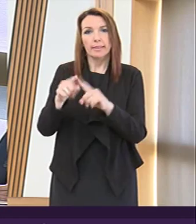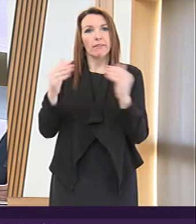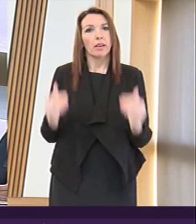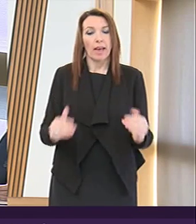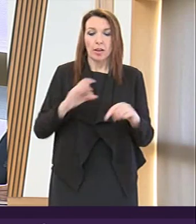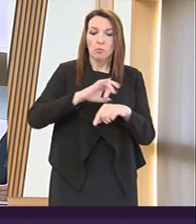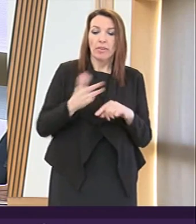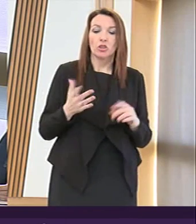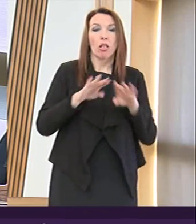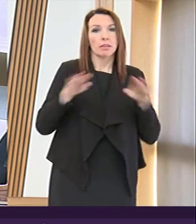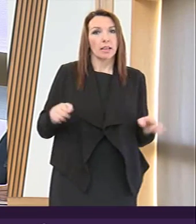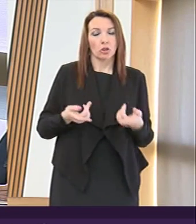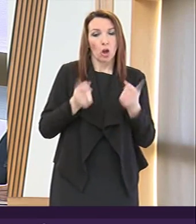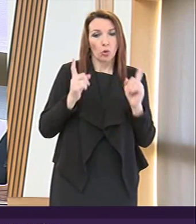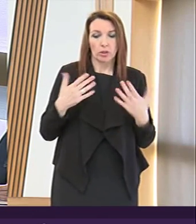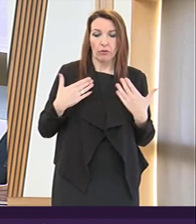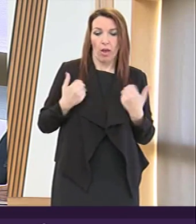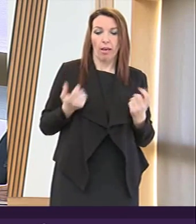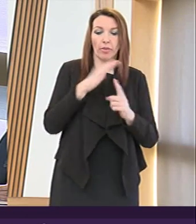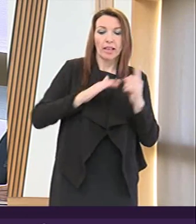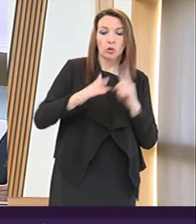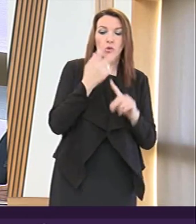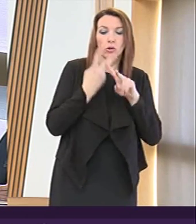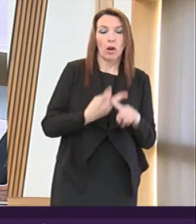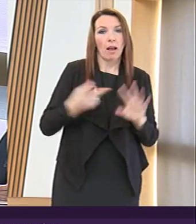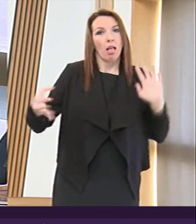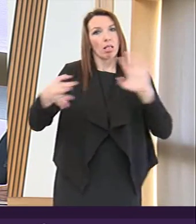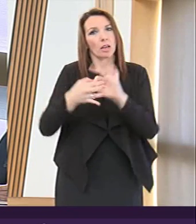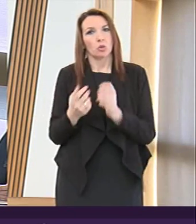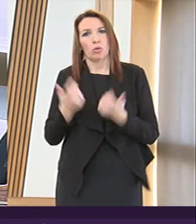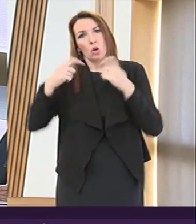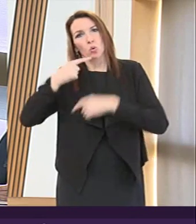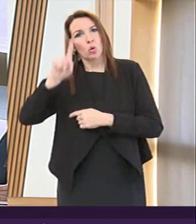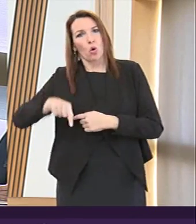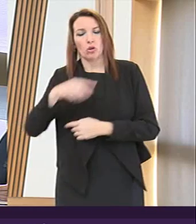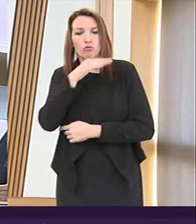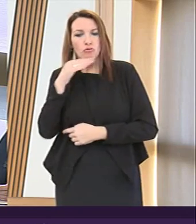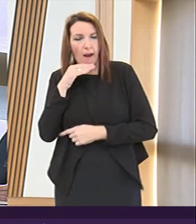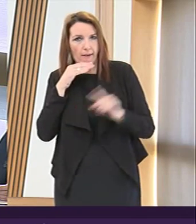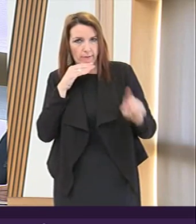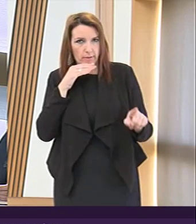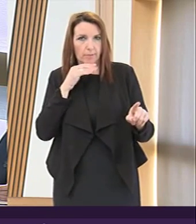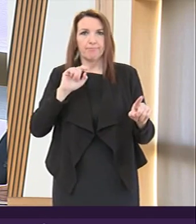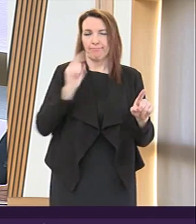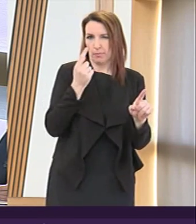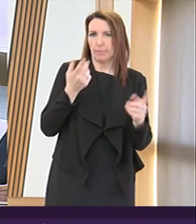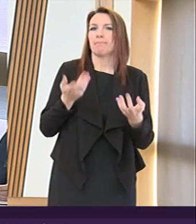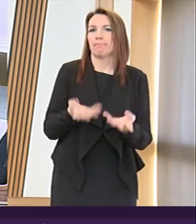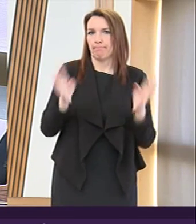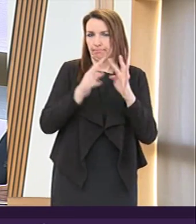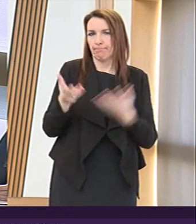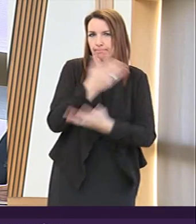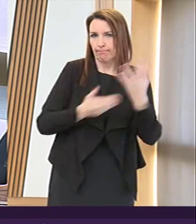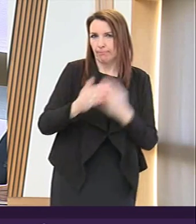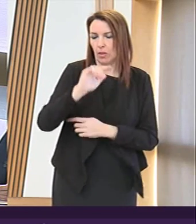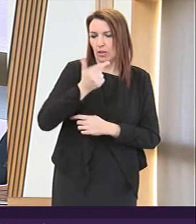Standards Authority for Health and Social Care References to Court Order Draft was first considered by the committee on the 17th of February